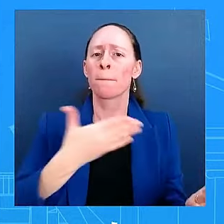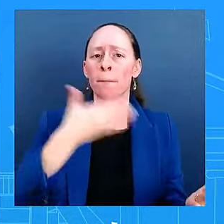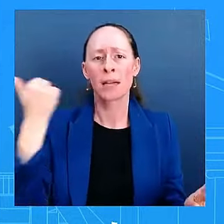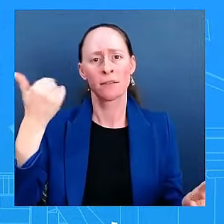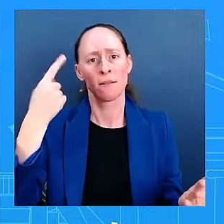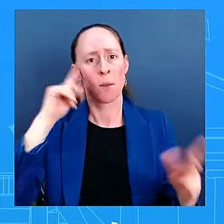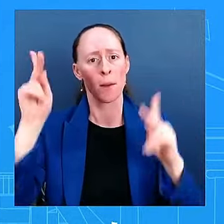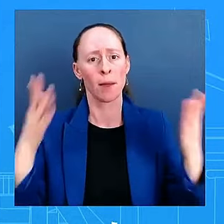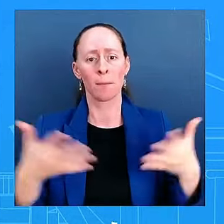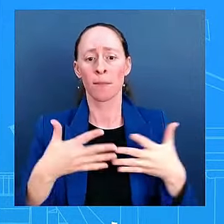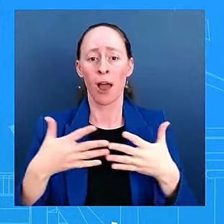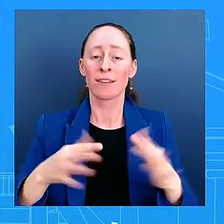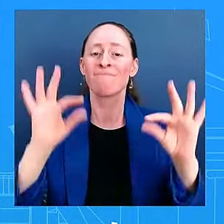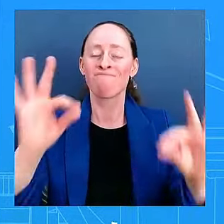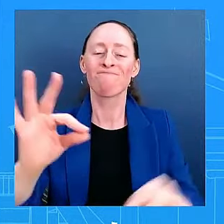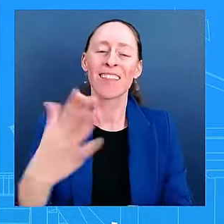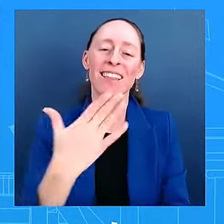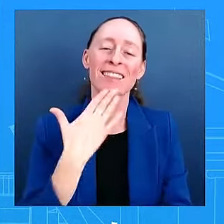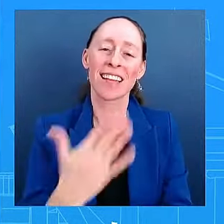everybody.